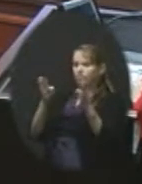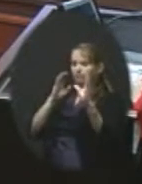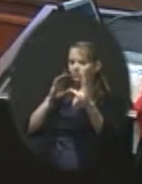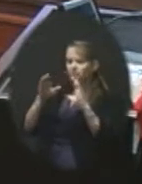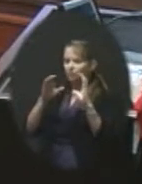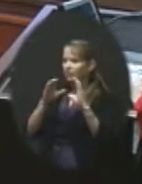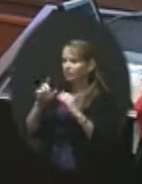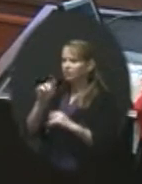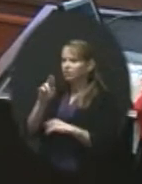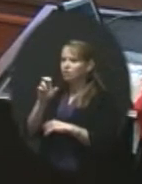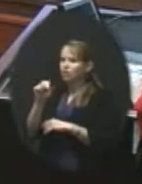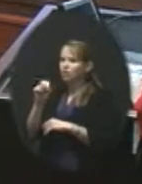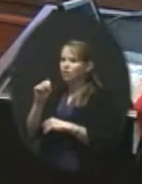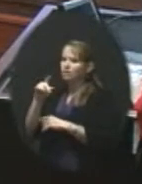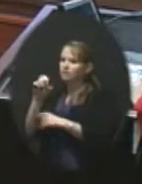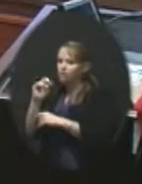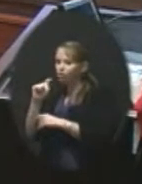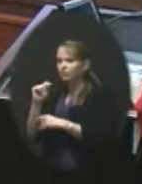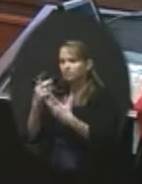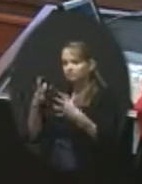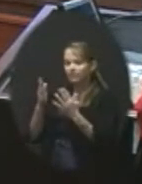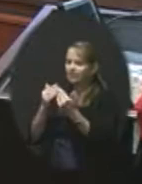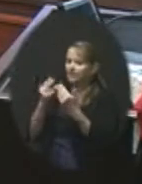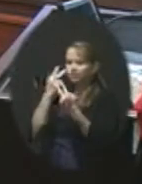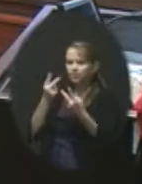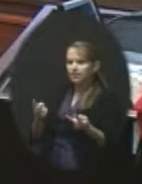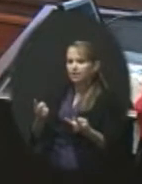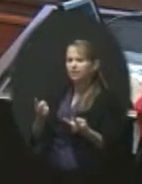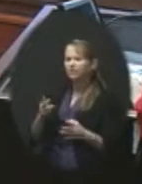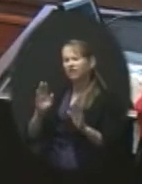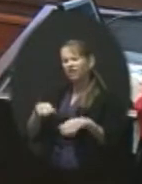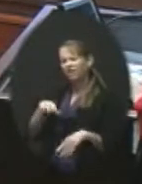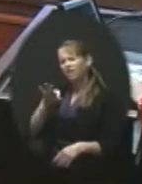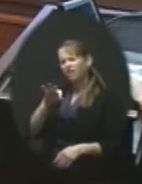conclusions here. And when did we open Forest View?